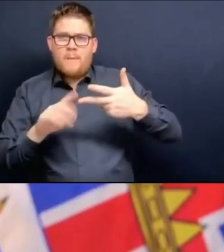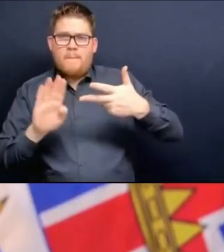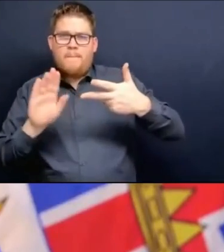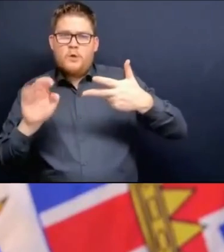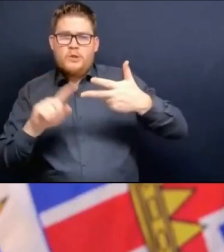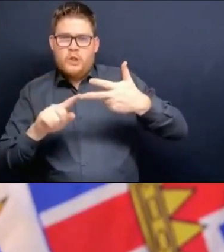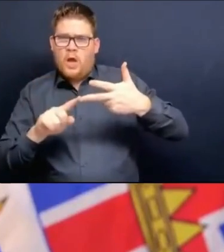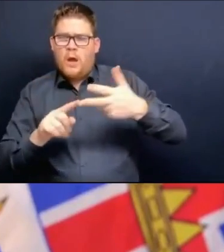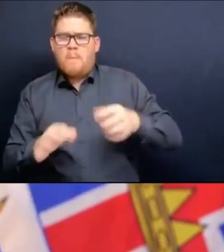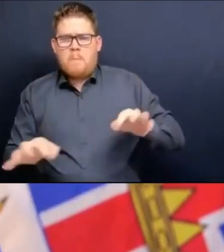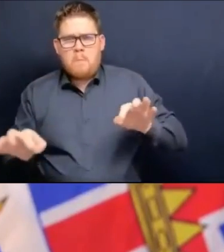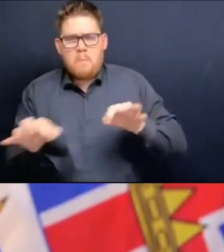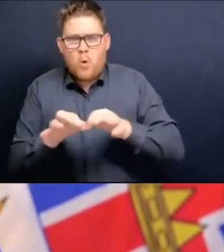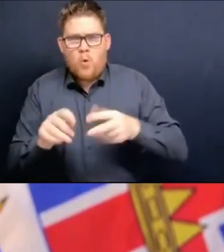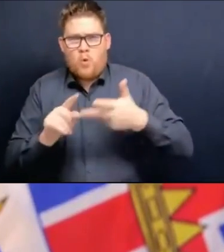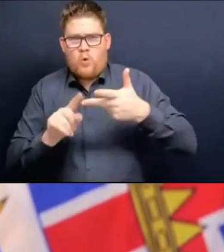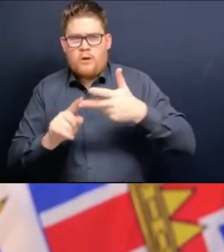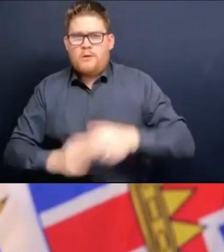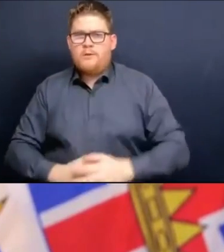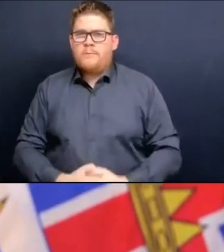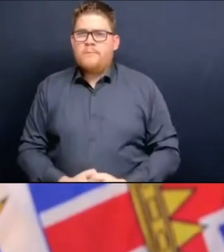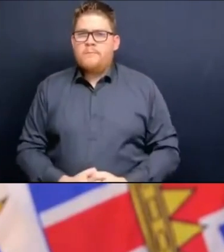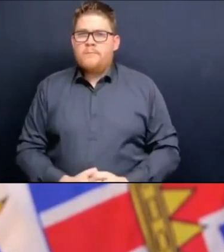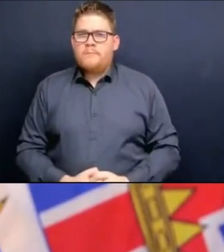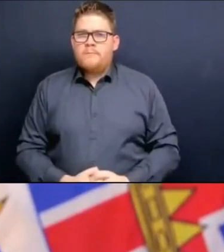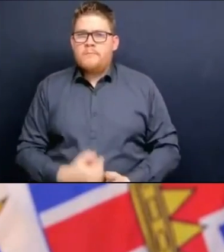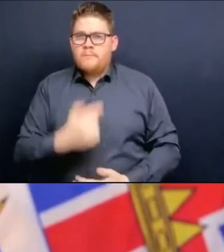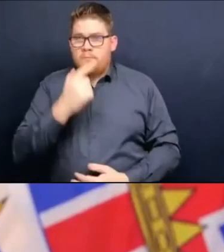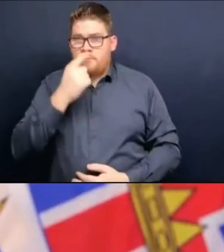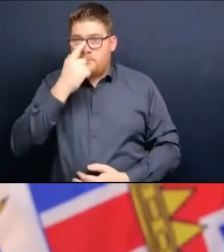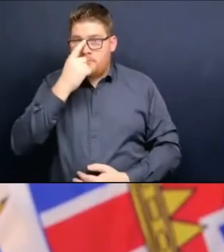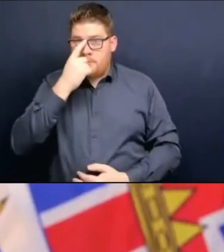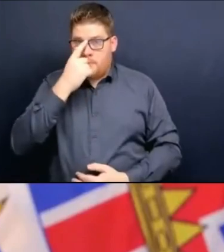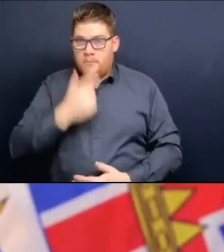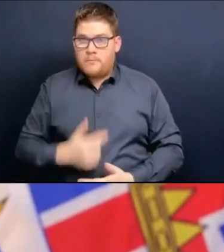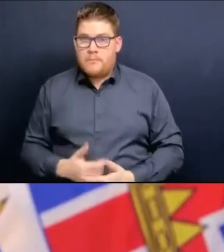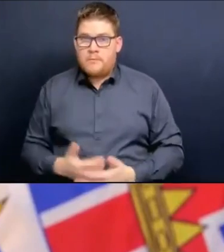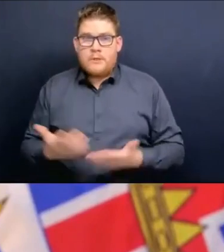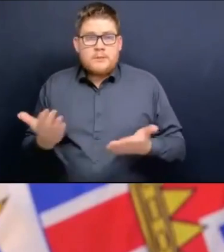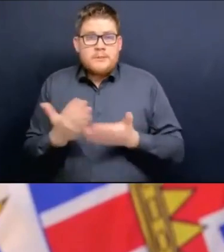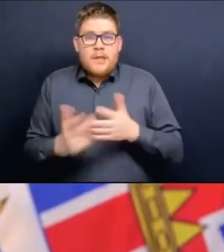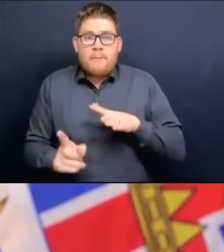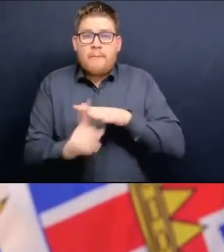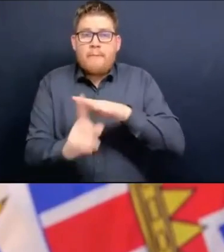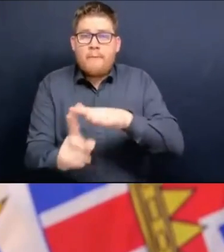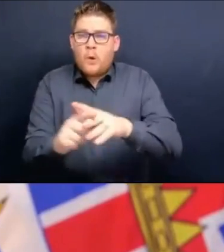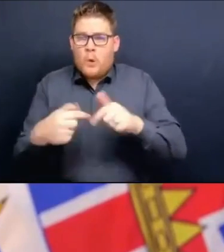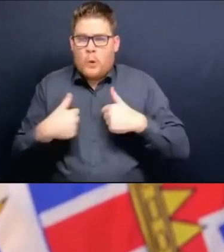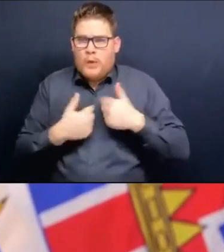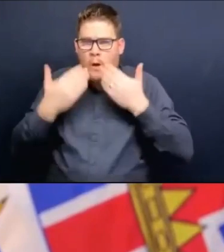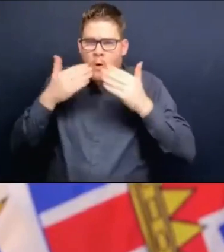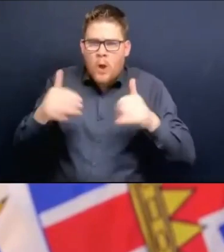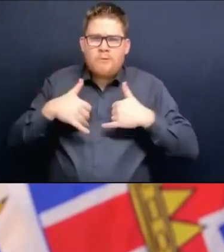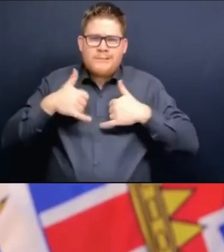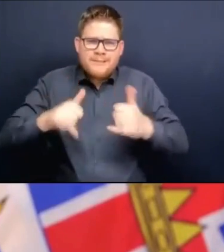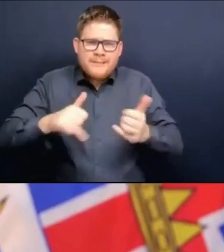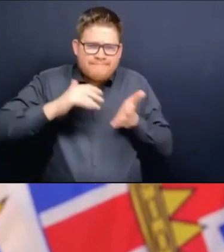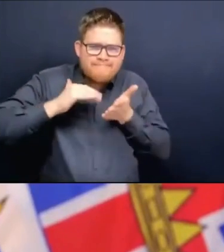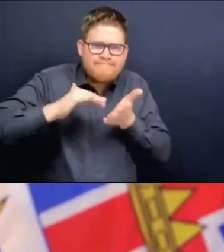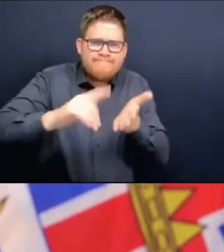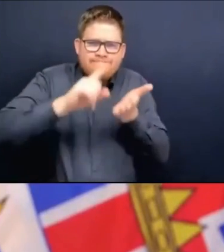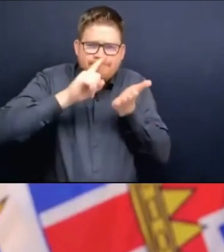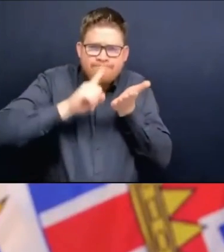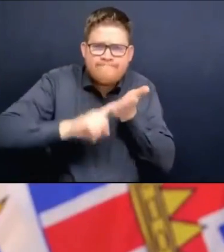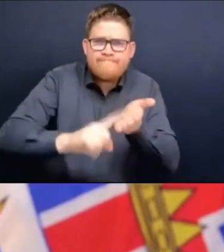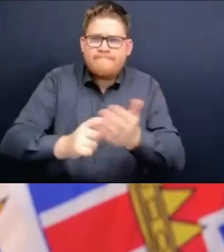that I'm spending quite a lot of time looking into and with my colleagues, things like the nasal spray vaccines that